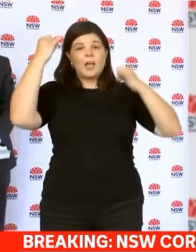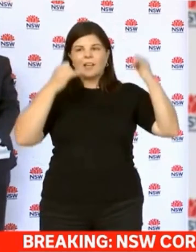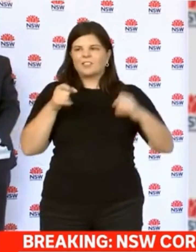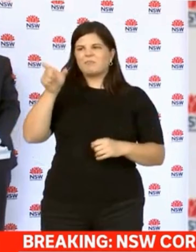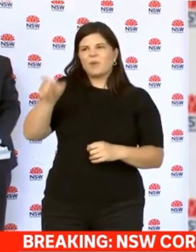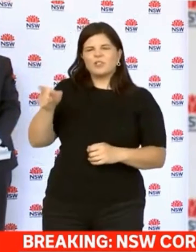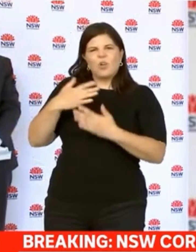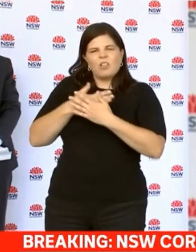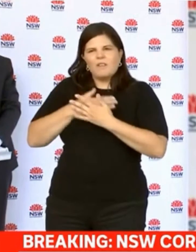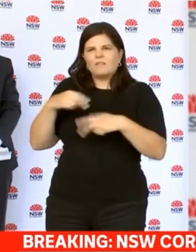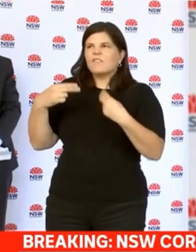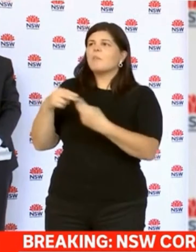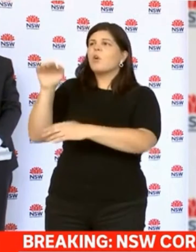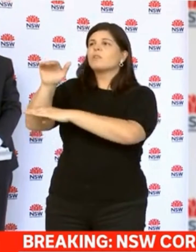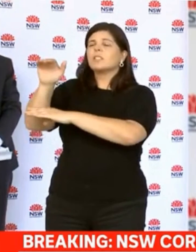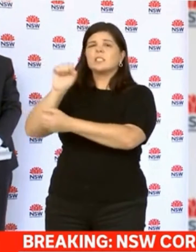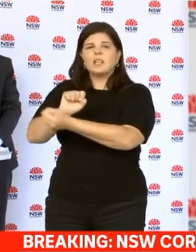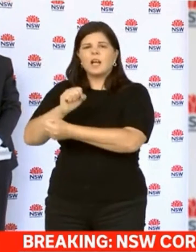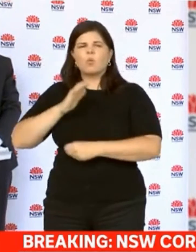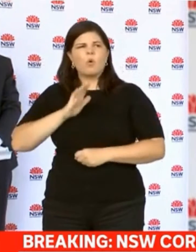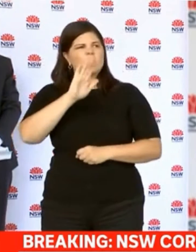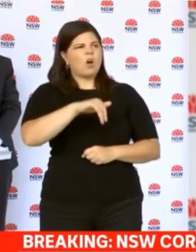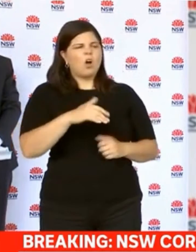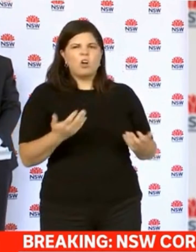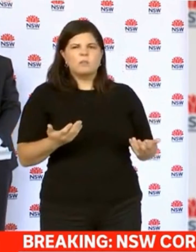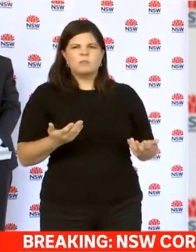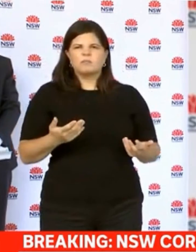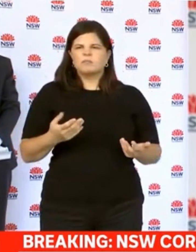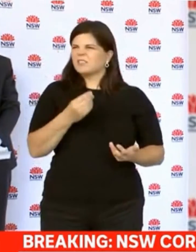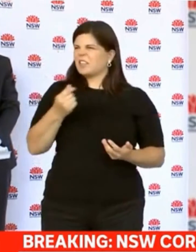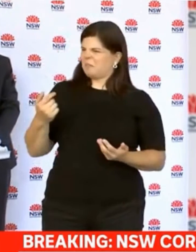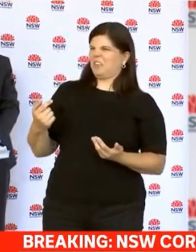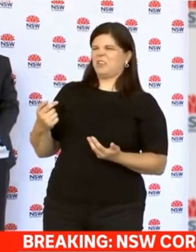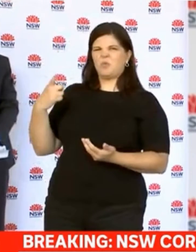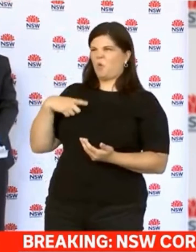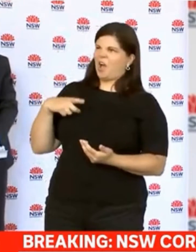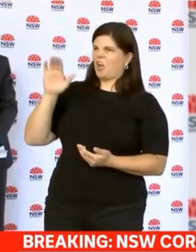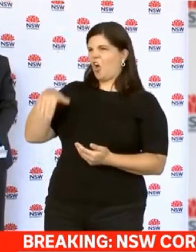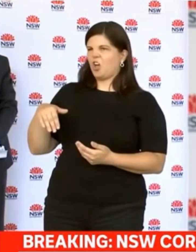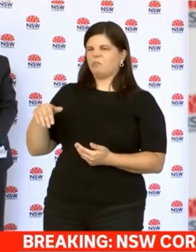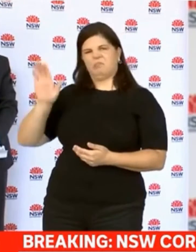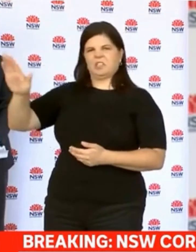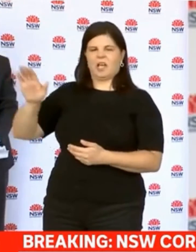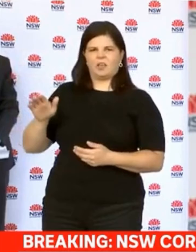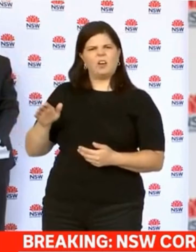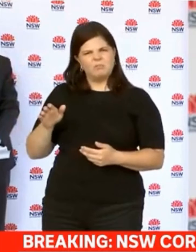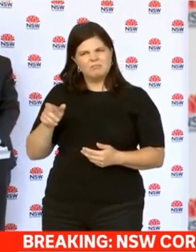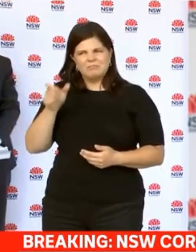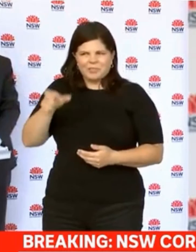overseas somewhere, wants to come back home. It's easy for us to be critical of people wanting to come back home, but if that was your loved one,